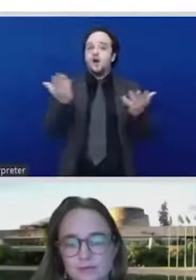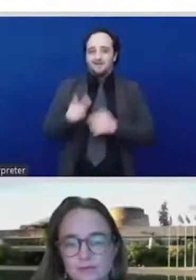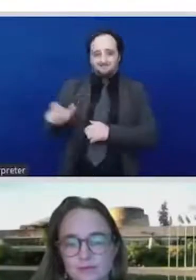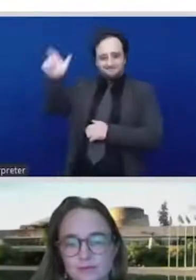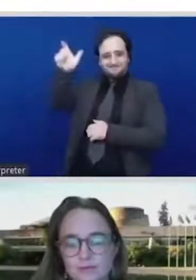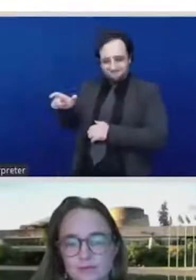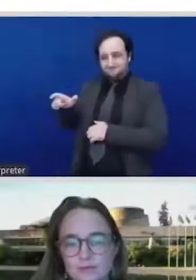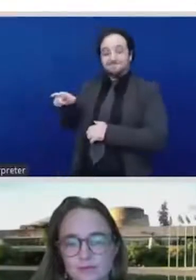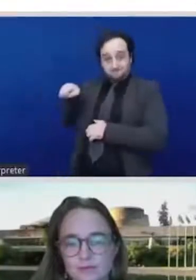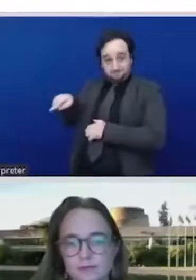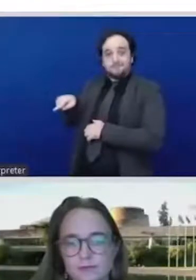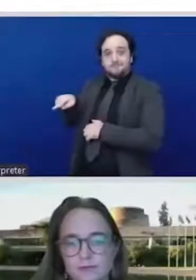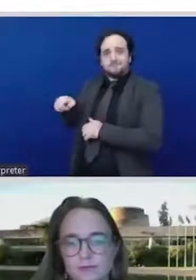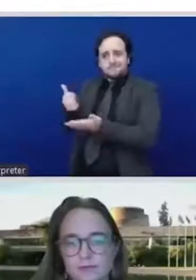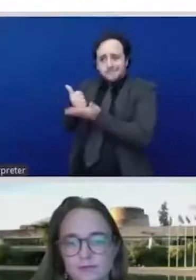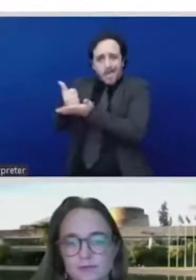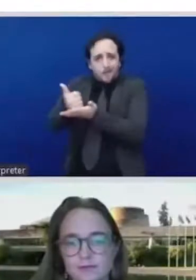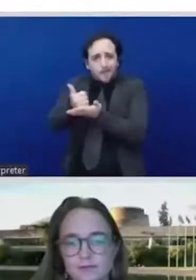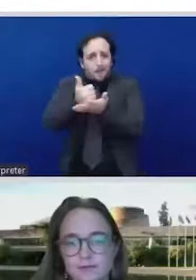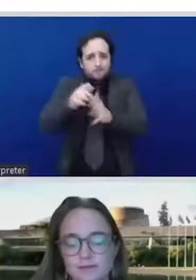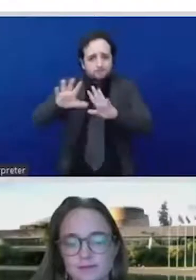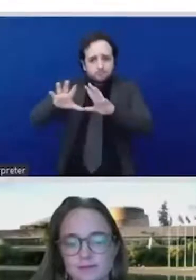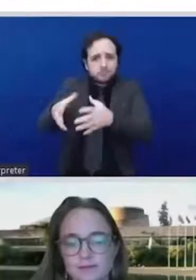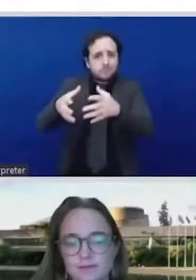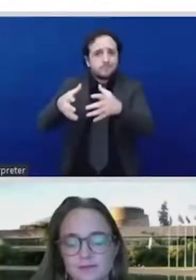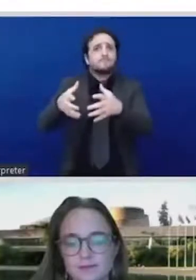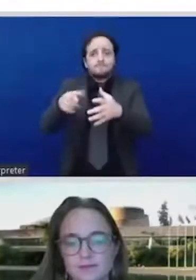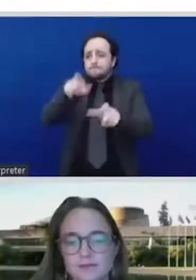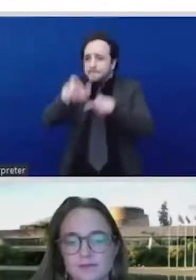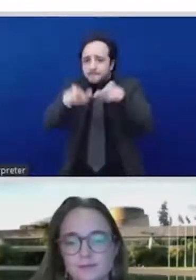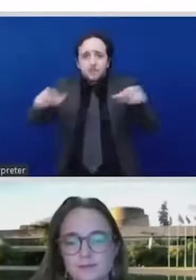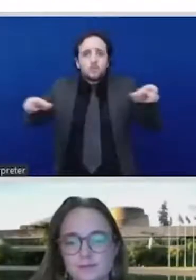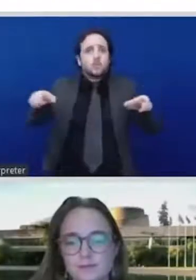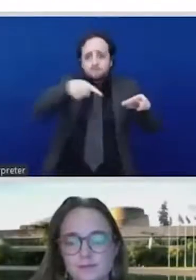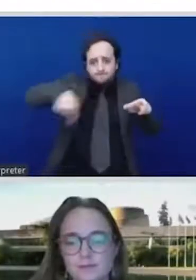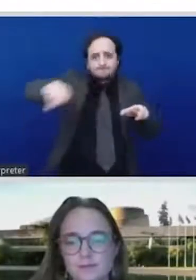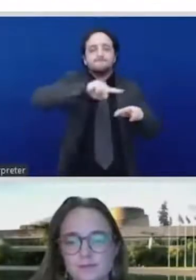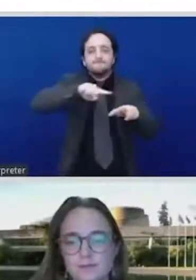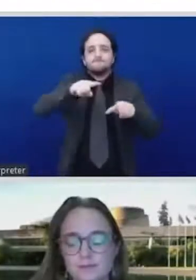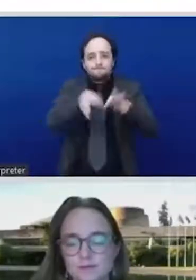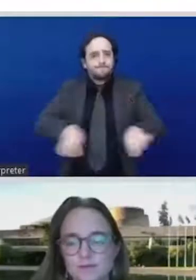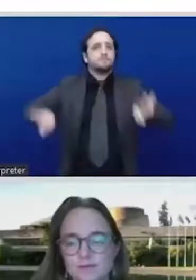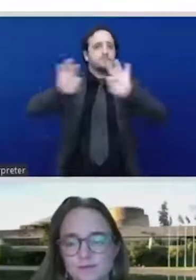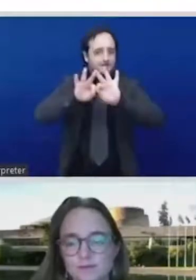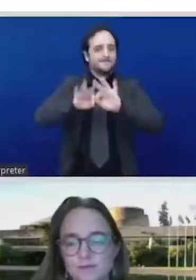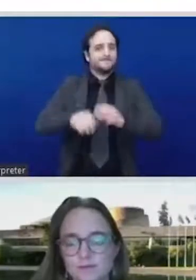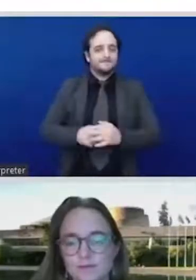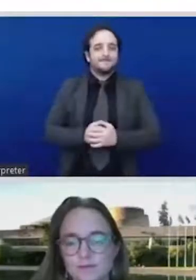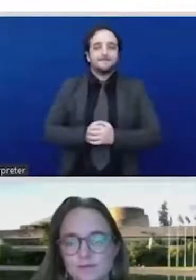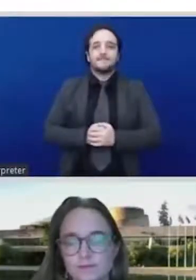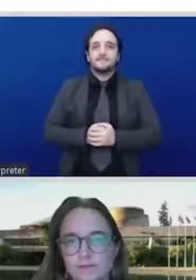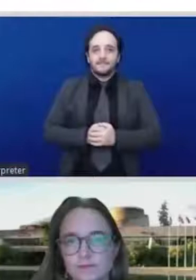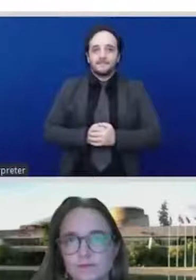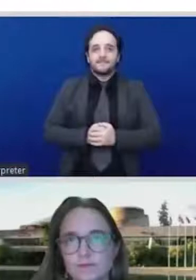to come into this discussion that is about challenges, that is about learning what has happened, you know, to women and women's rights